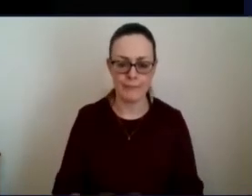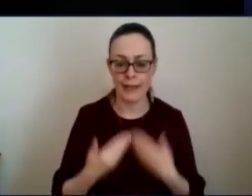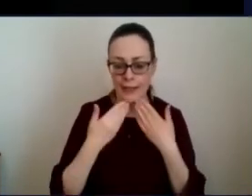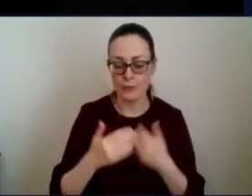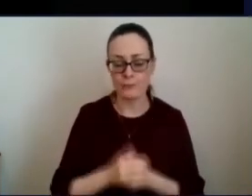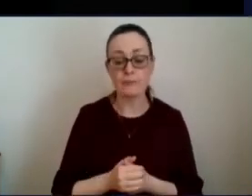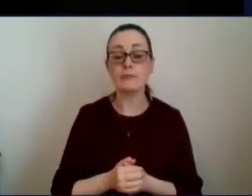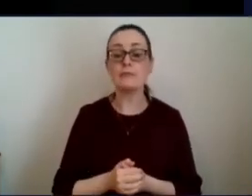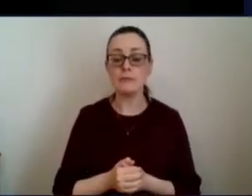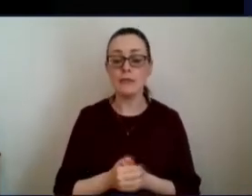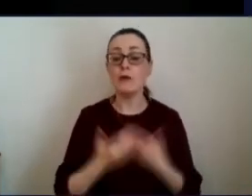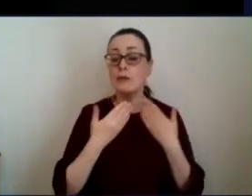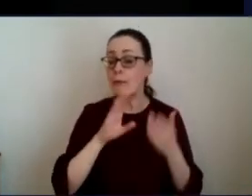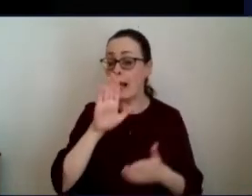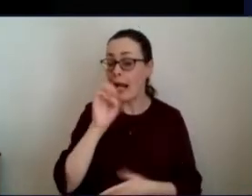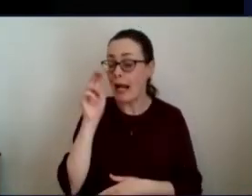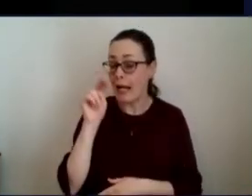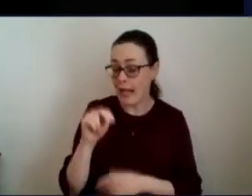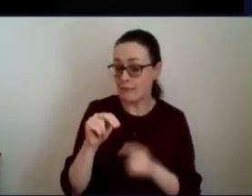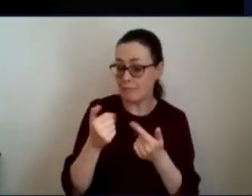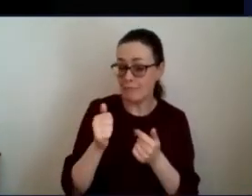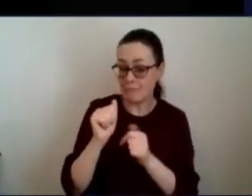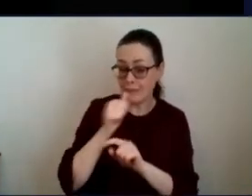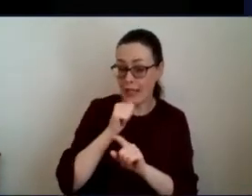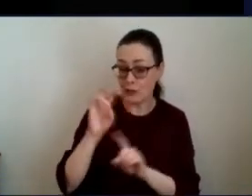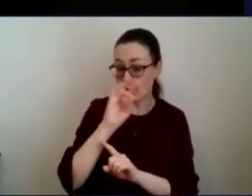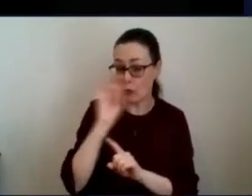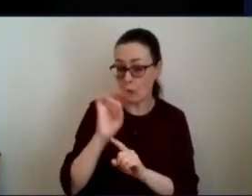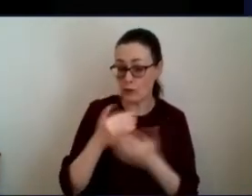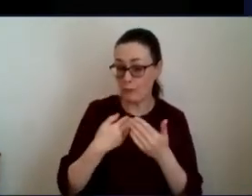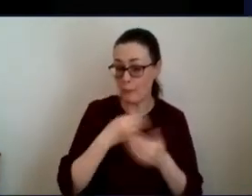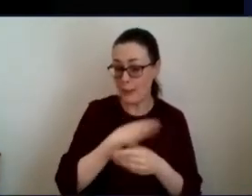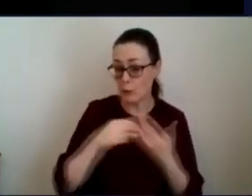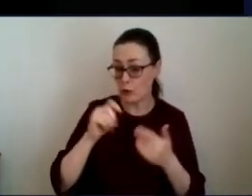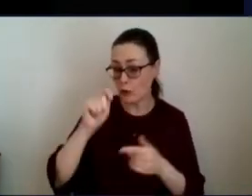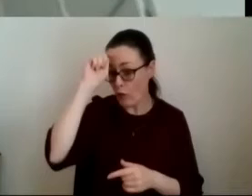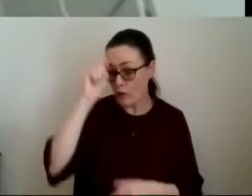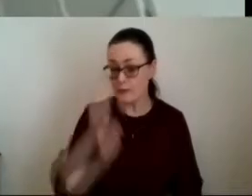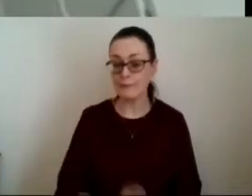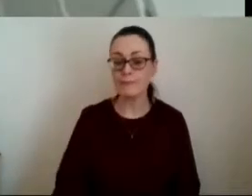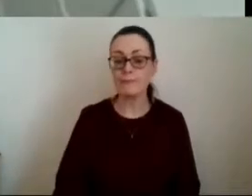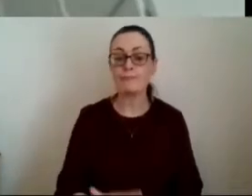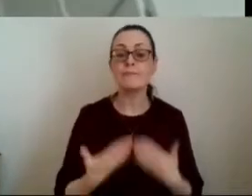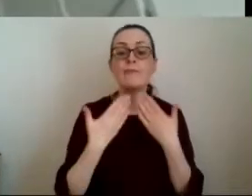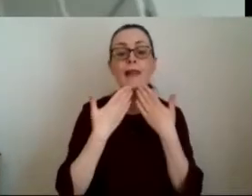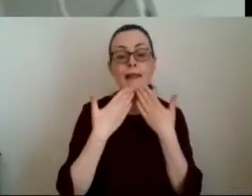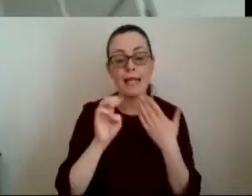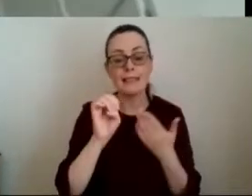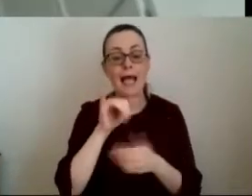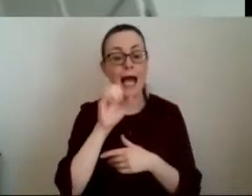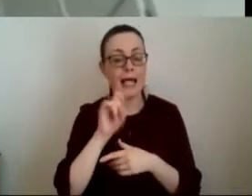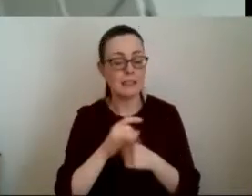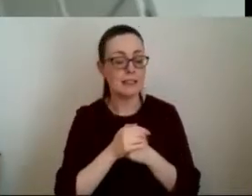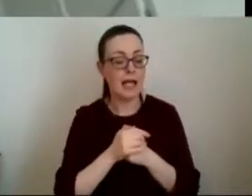eilish i'm going to come to you then obviously uh for that question uh please for your thoughts thanks eilish and i i i just like to